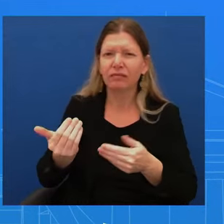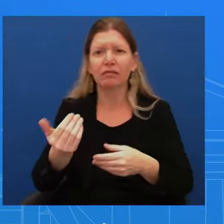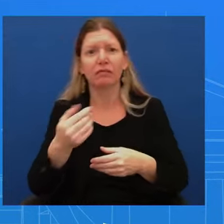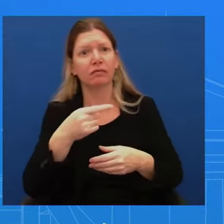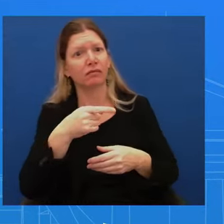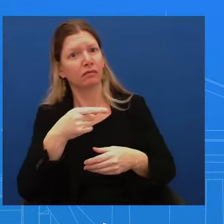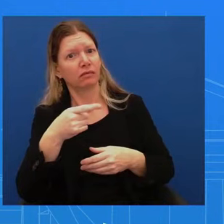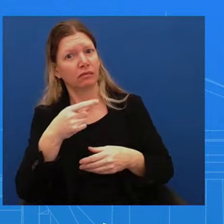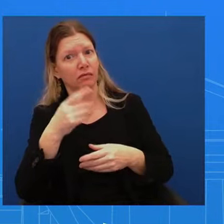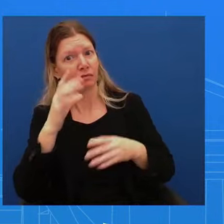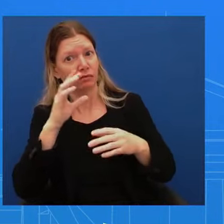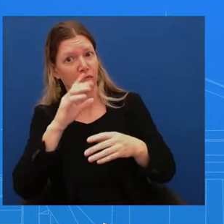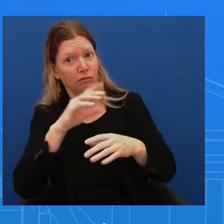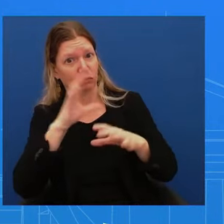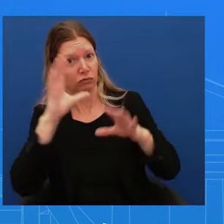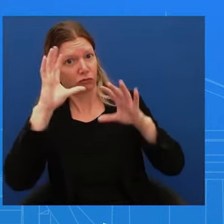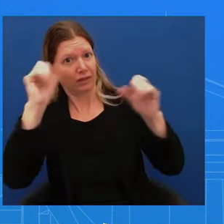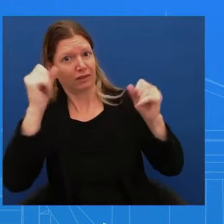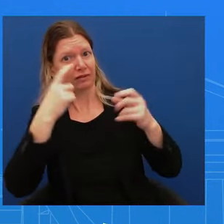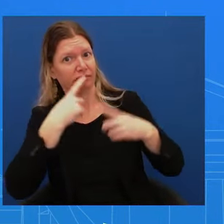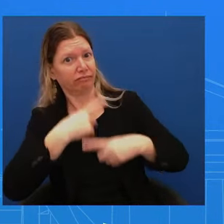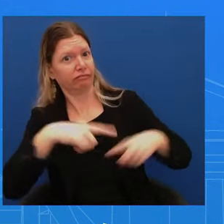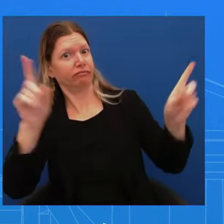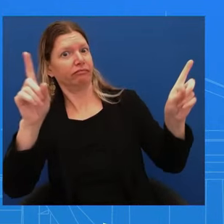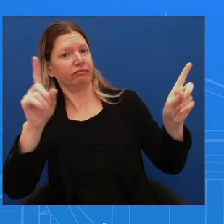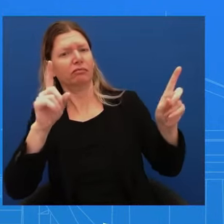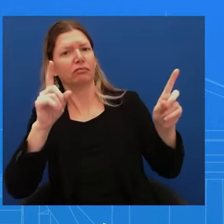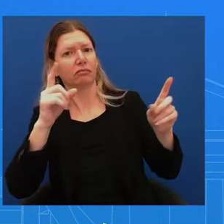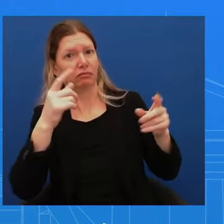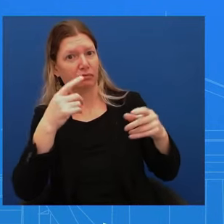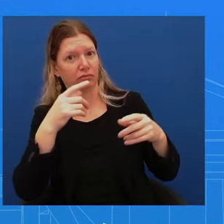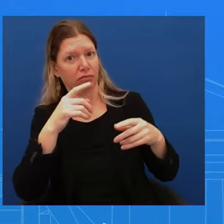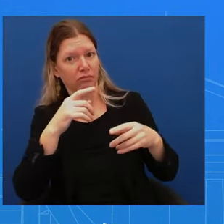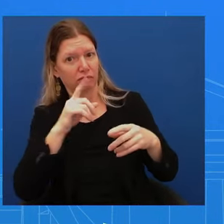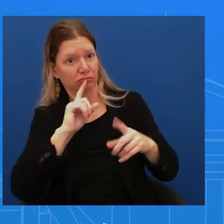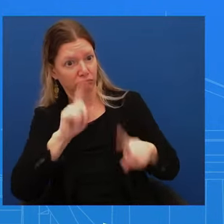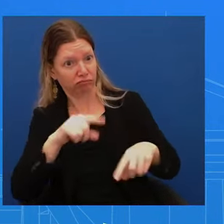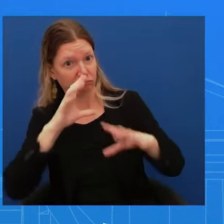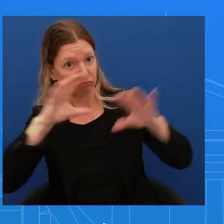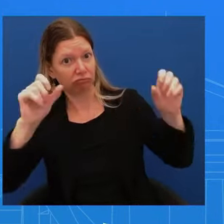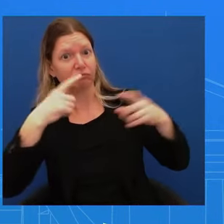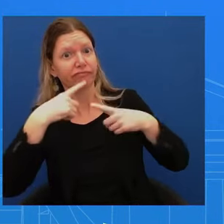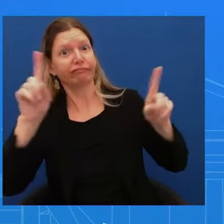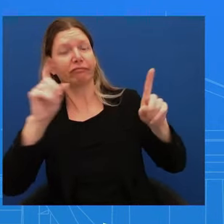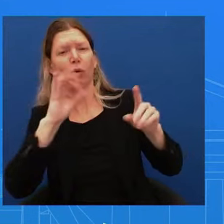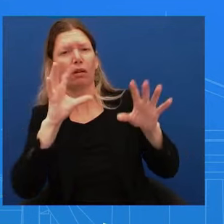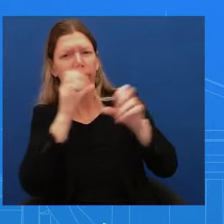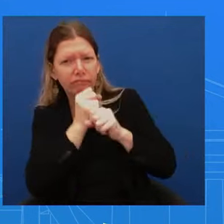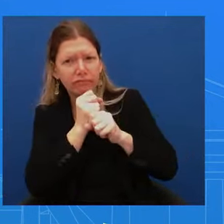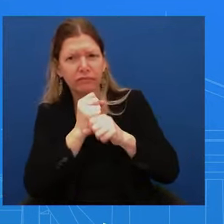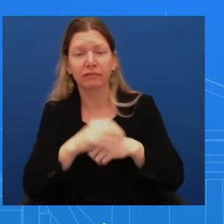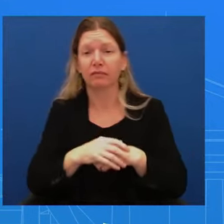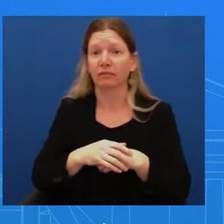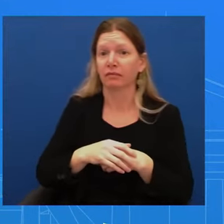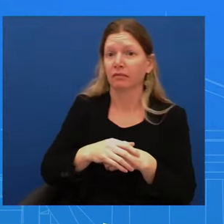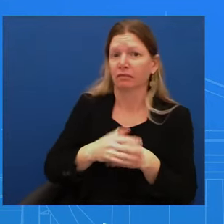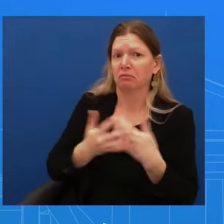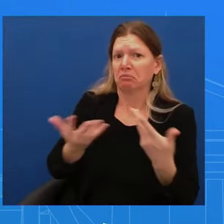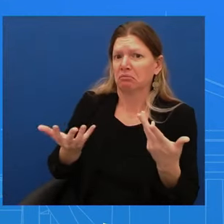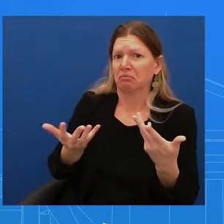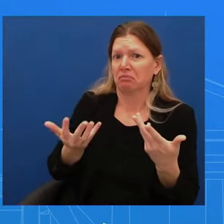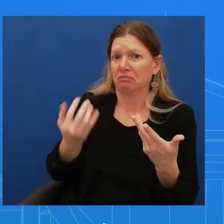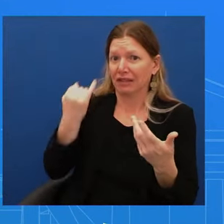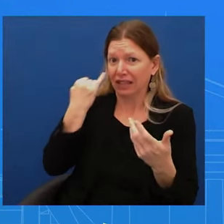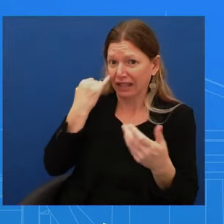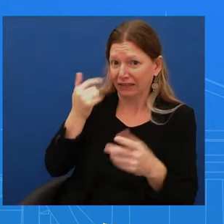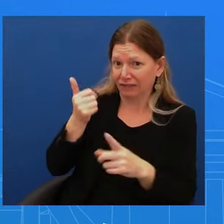life that as a public figure, you have an added burden to be as transparent about your